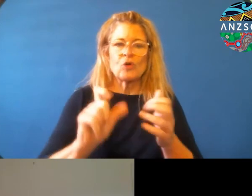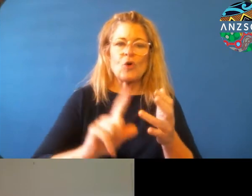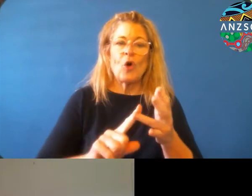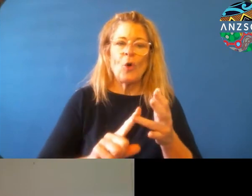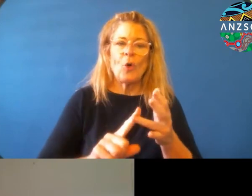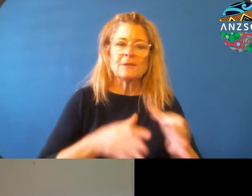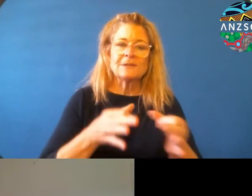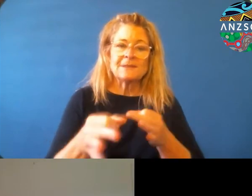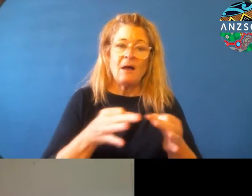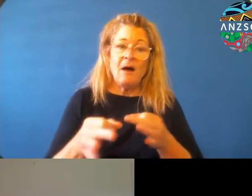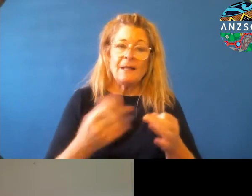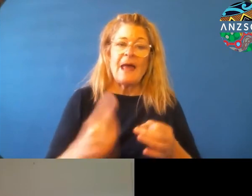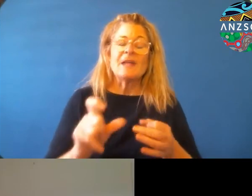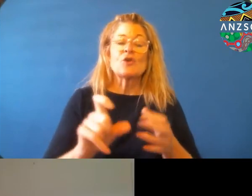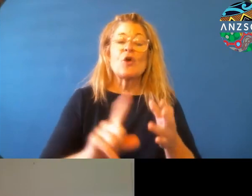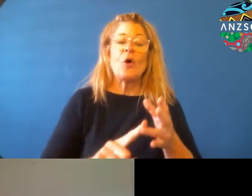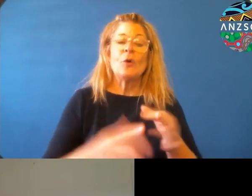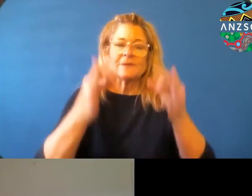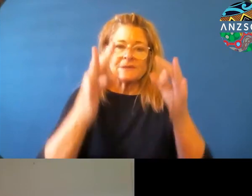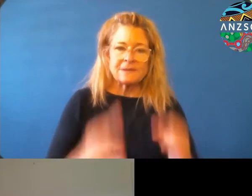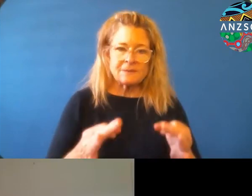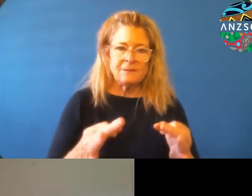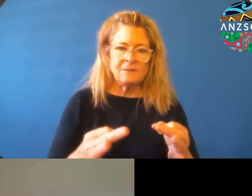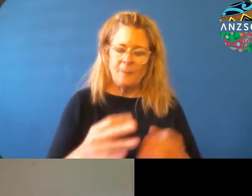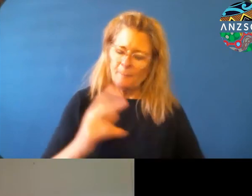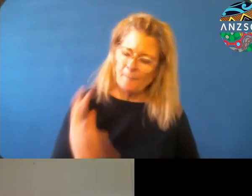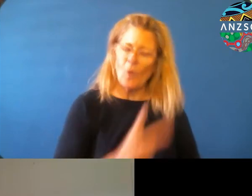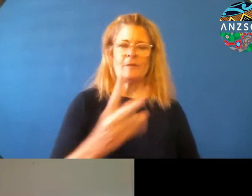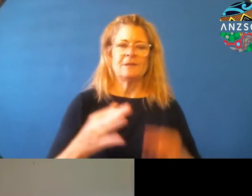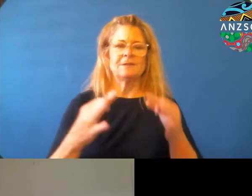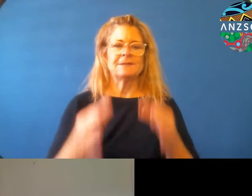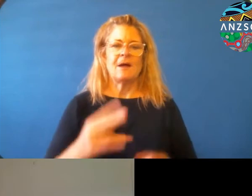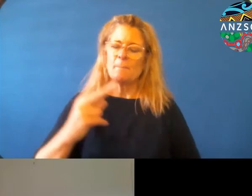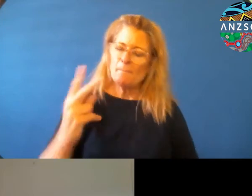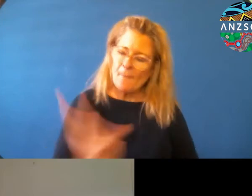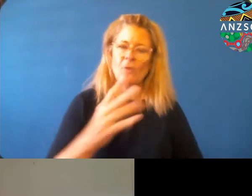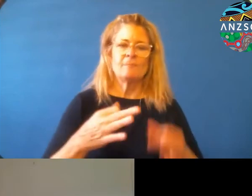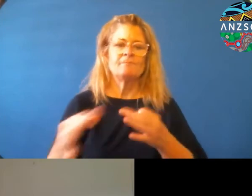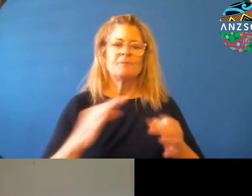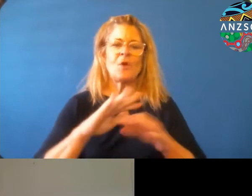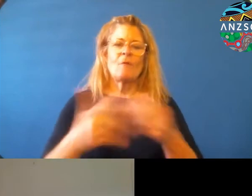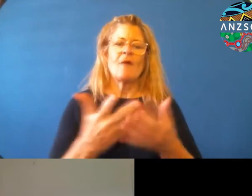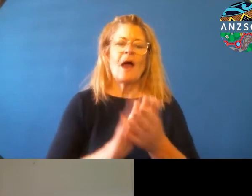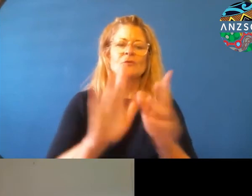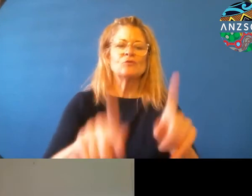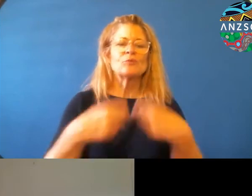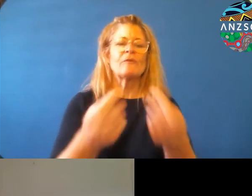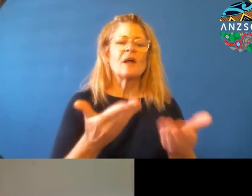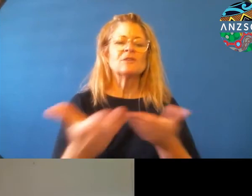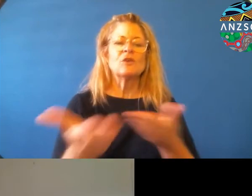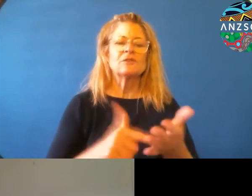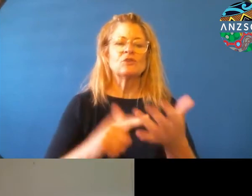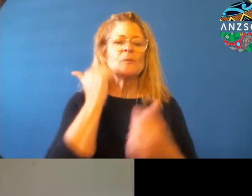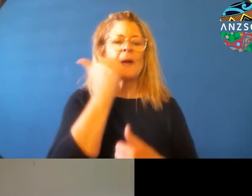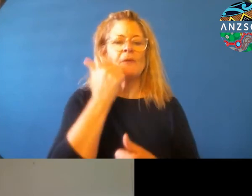in terms of the delivery of services to, to, to, Māori. In